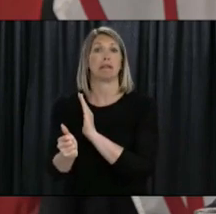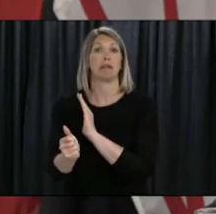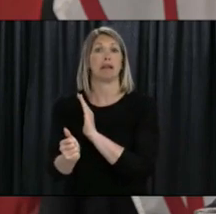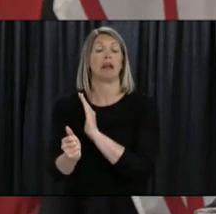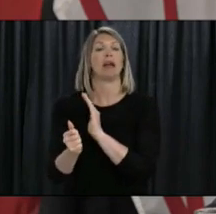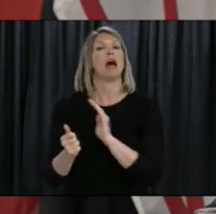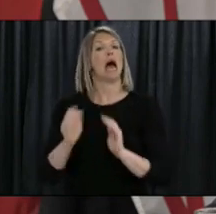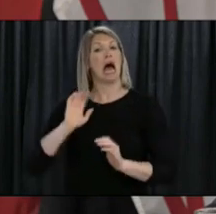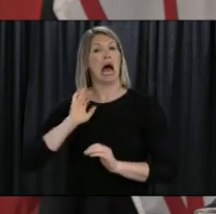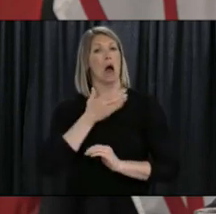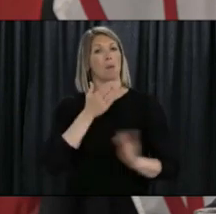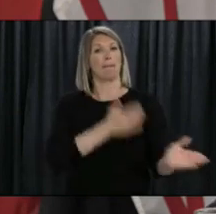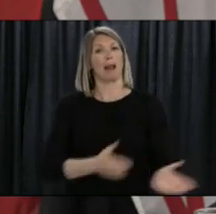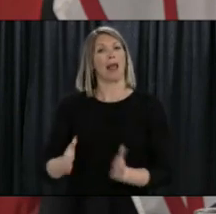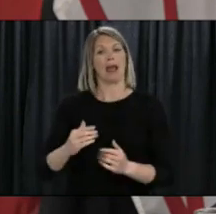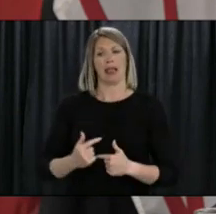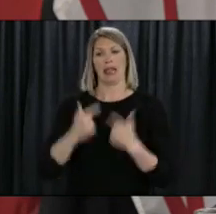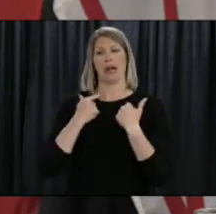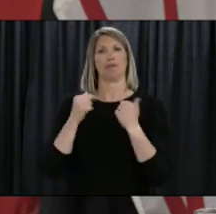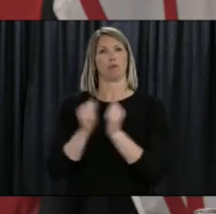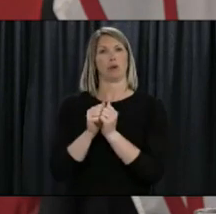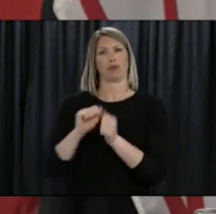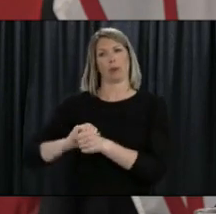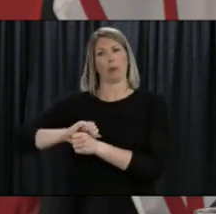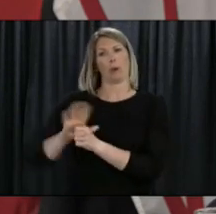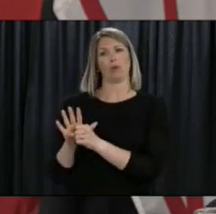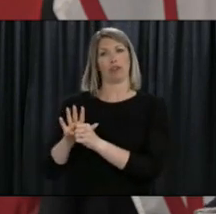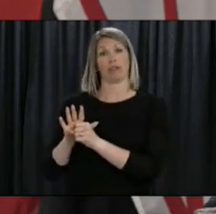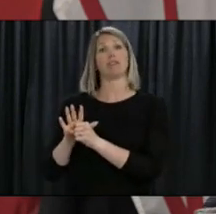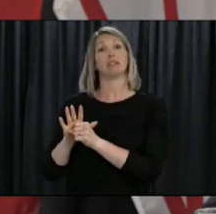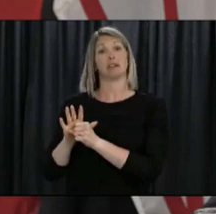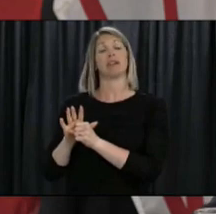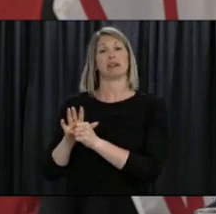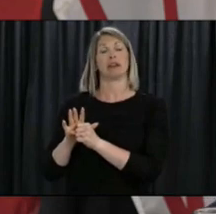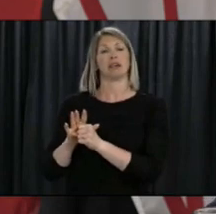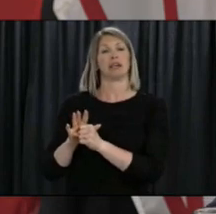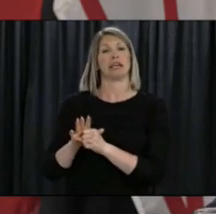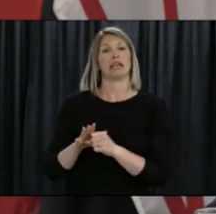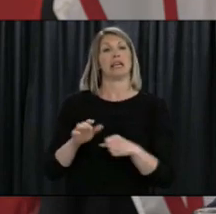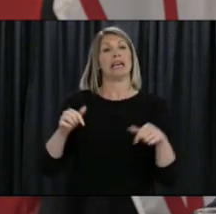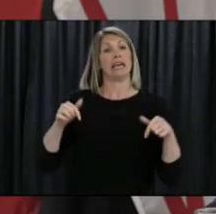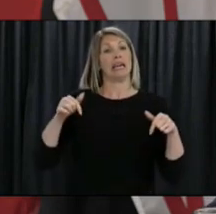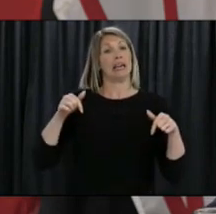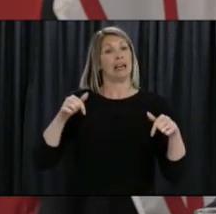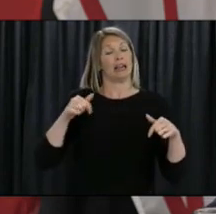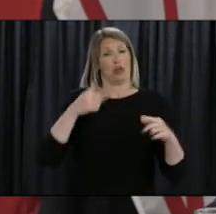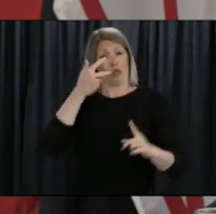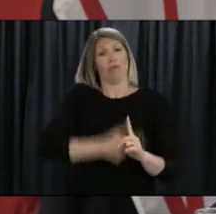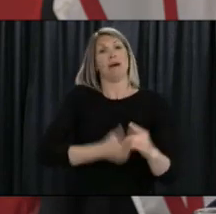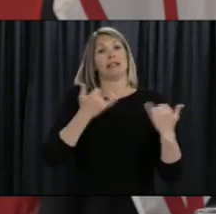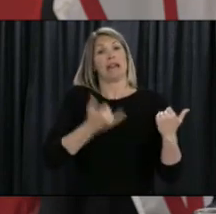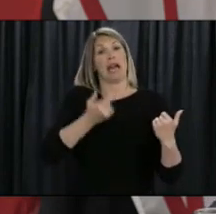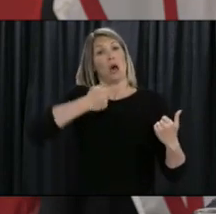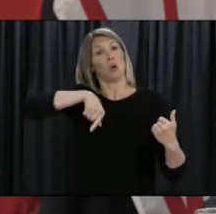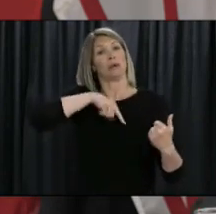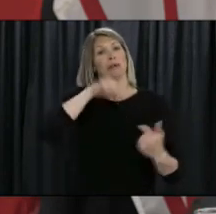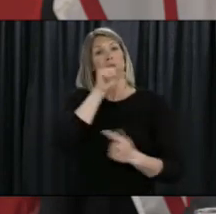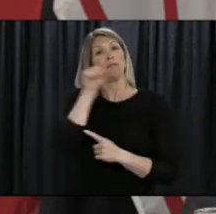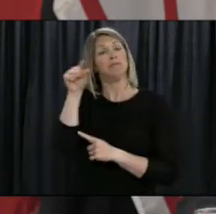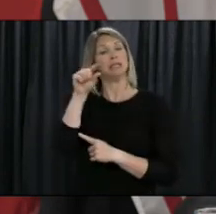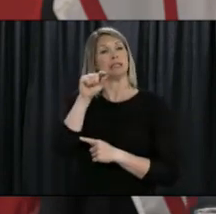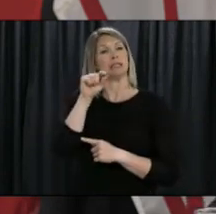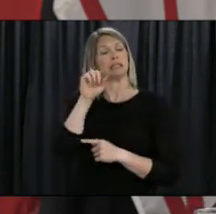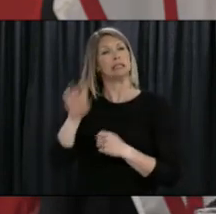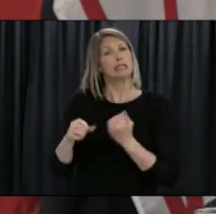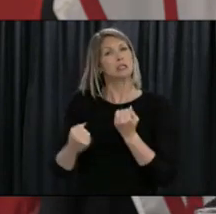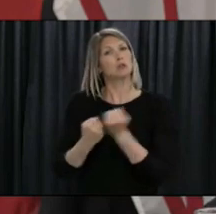with COVID. During this pandemic, we have been putting some social and economic supports in place for you and your families.